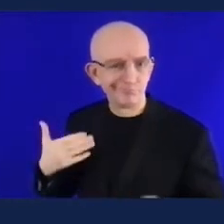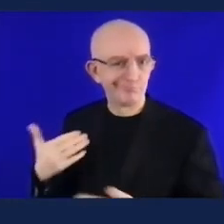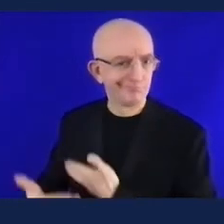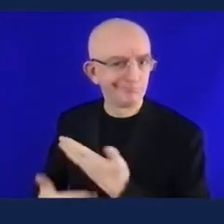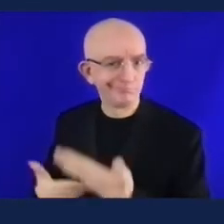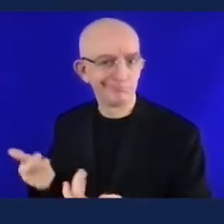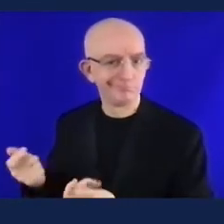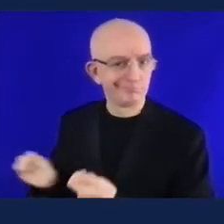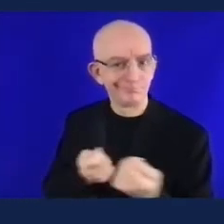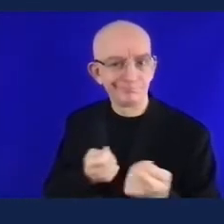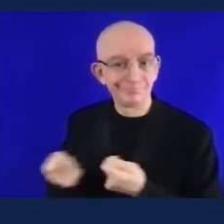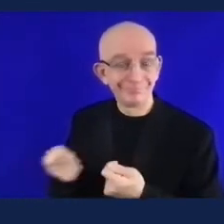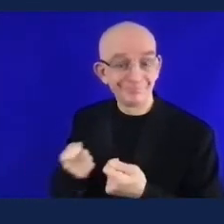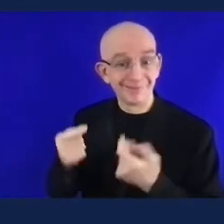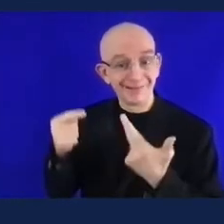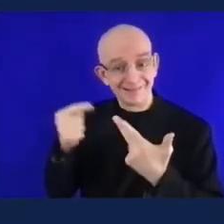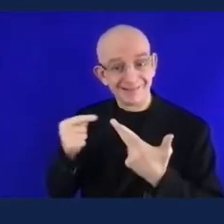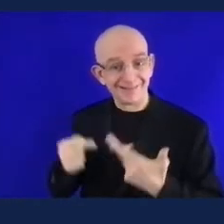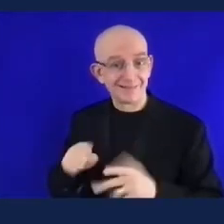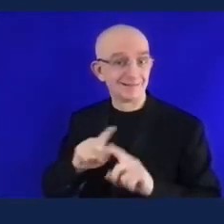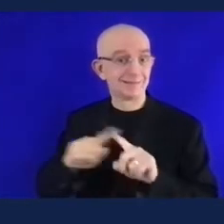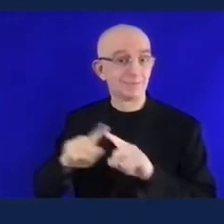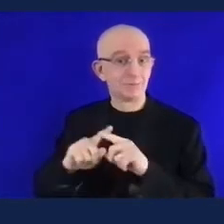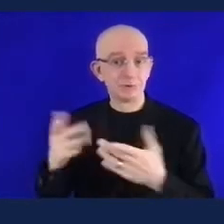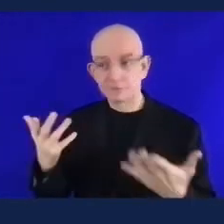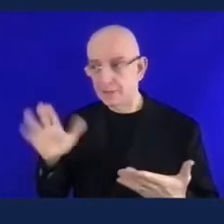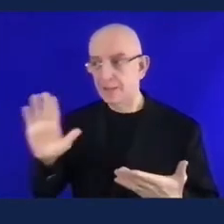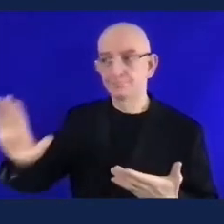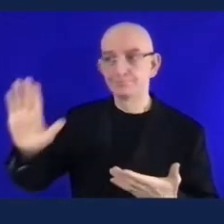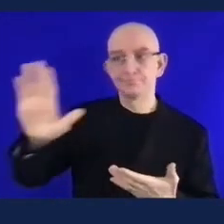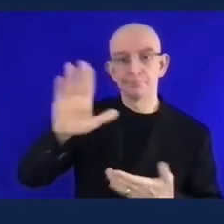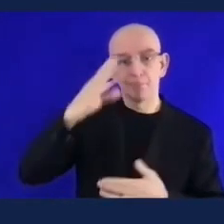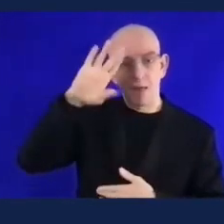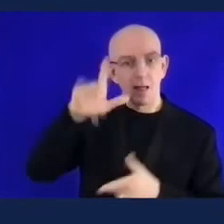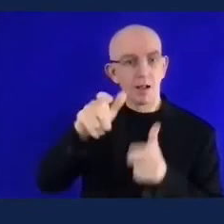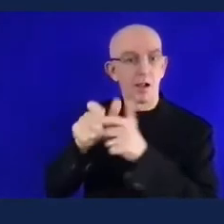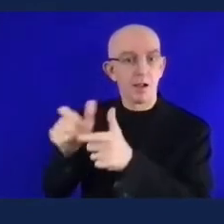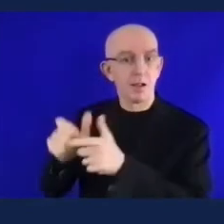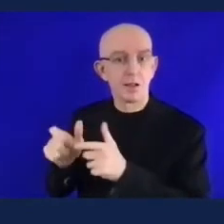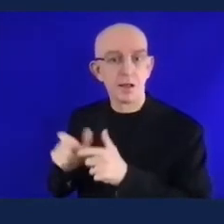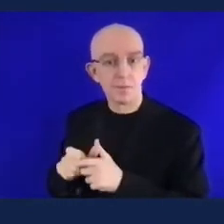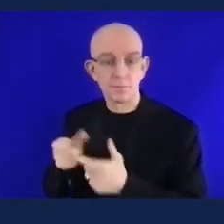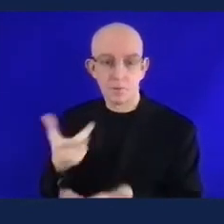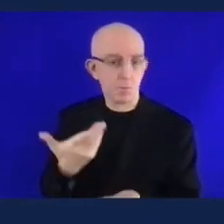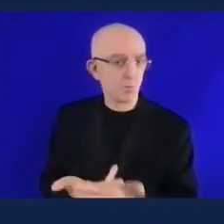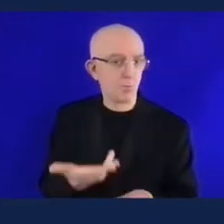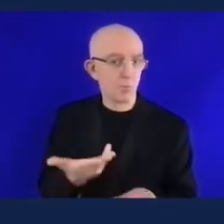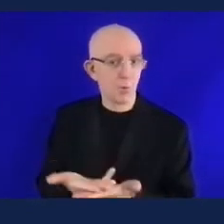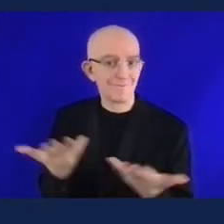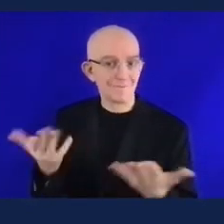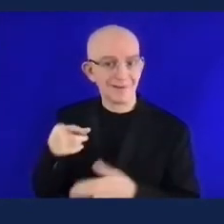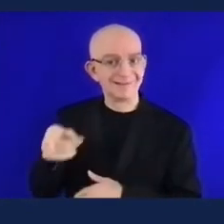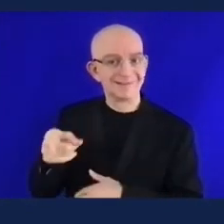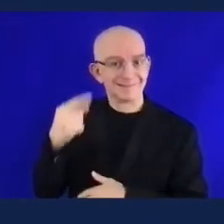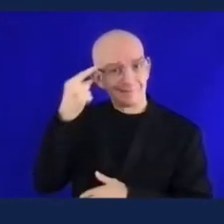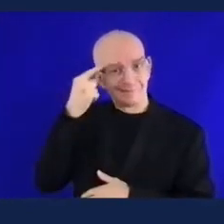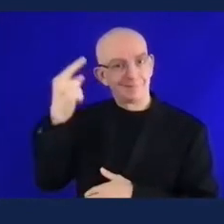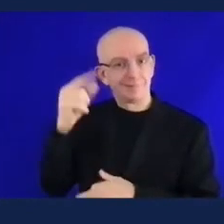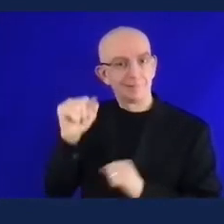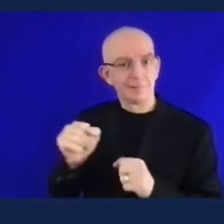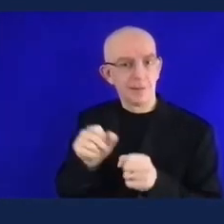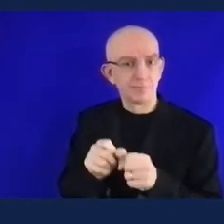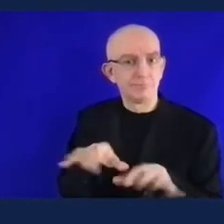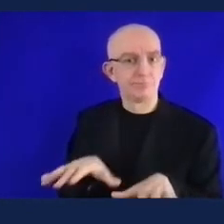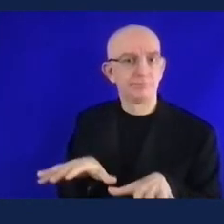organizations if they want to get in touch with me or whatever i i'm not the main person running this there's a different person her name is jamie sherlock she's just not available today